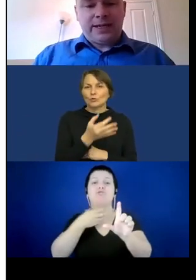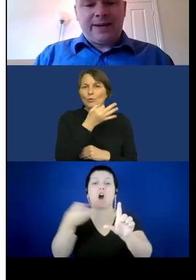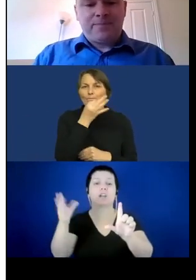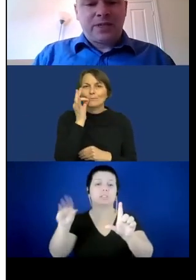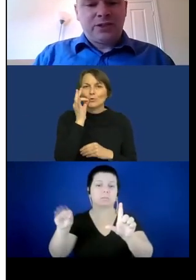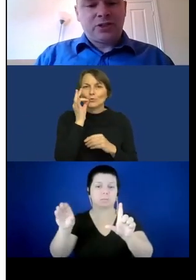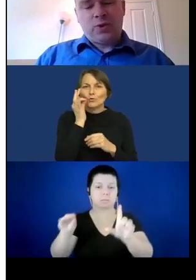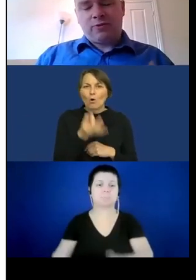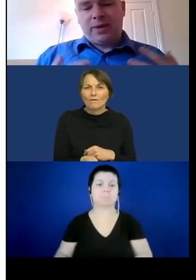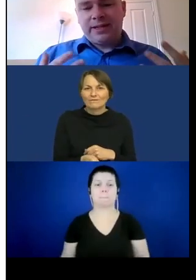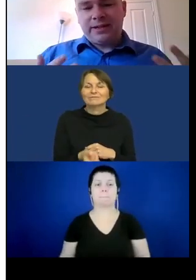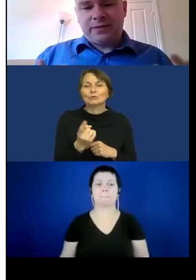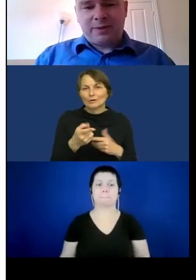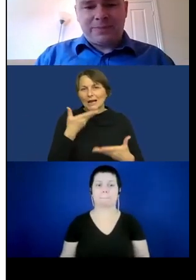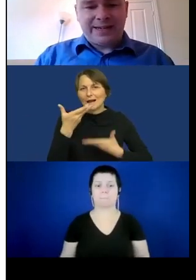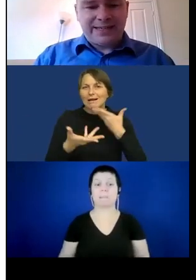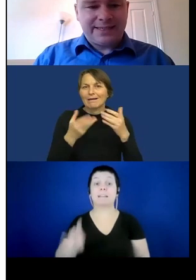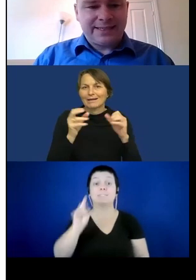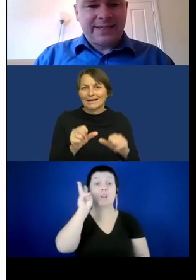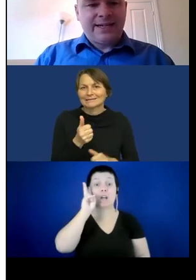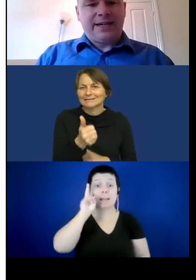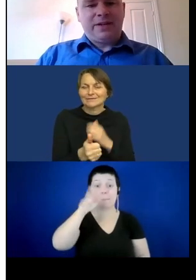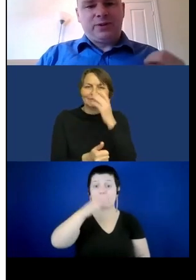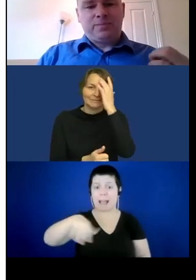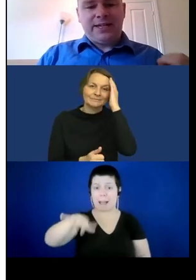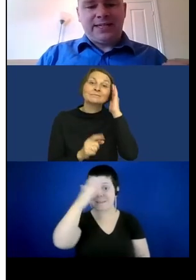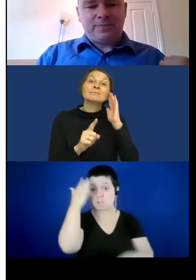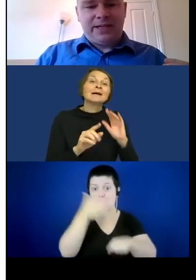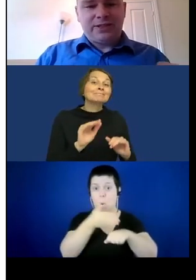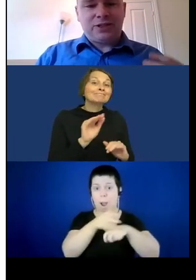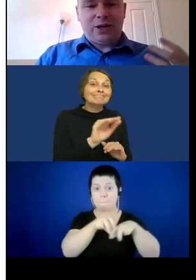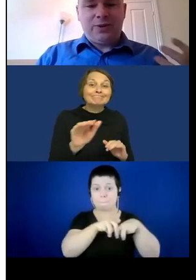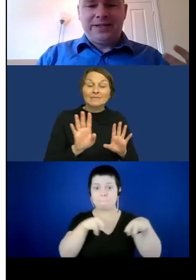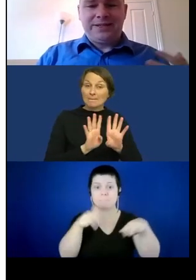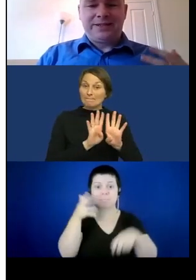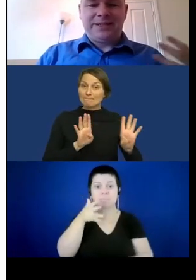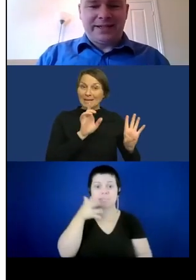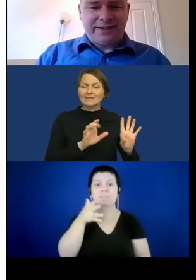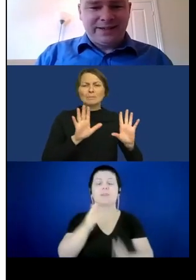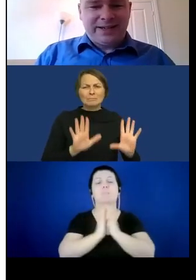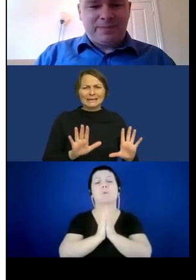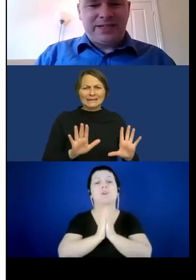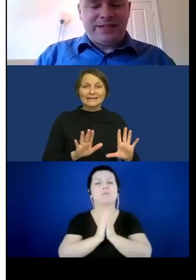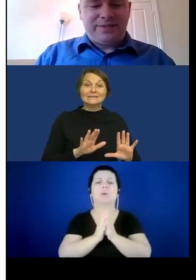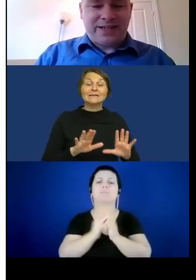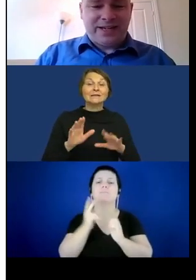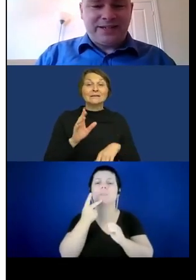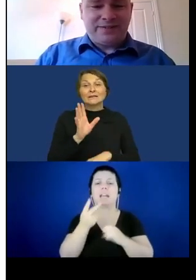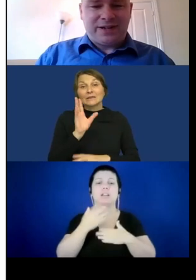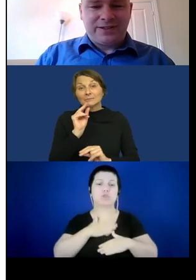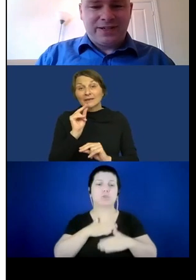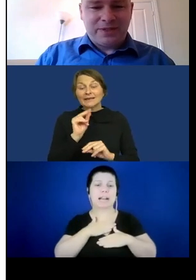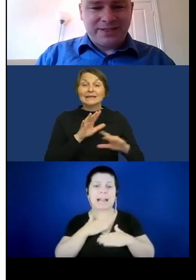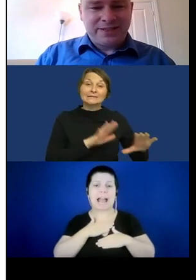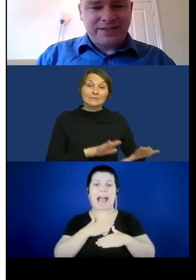Also, just a quick reminder for our panellists. If you could please speak slowly and clearly, particularly for the sake